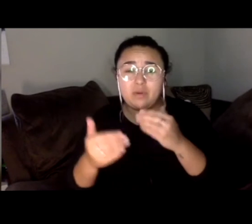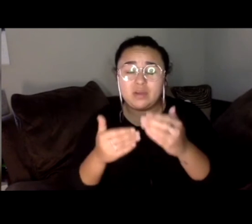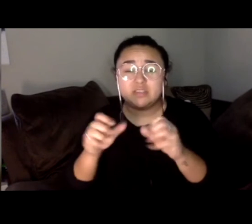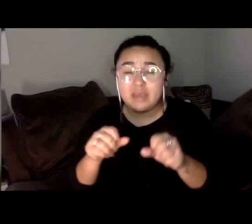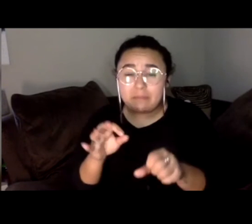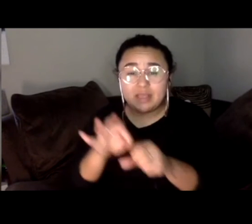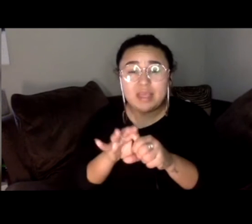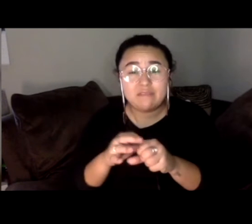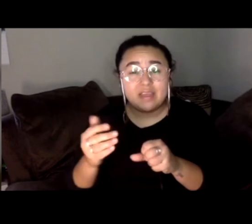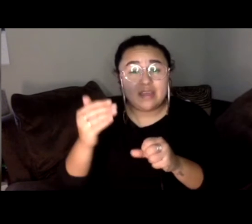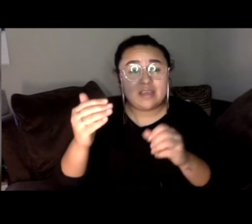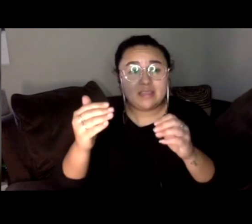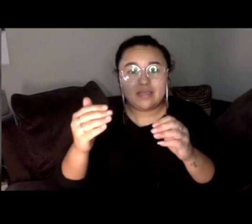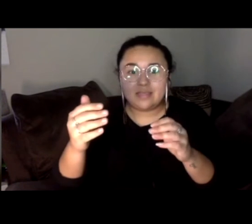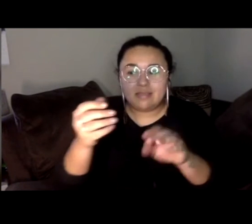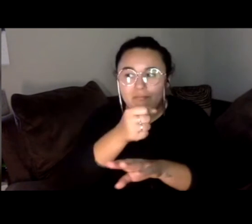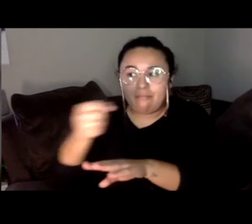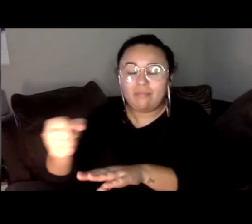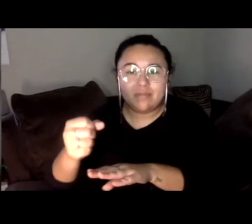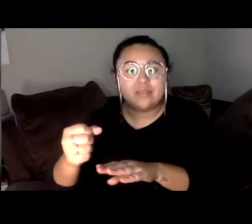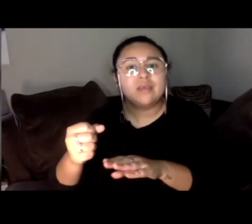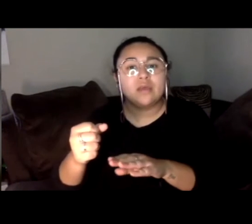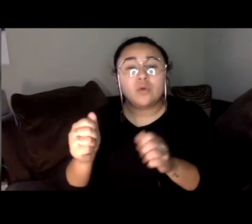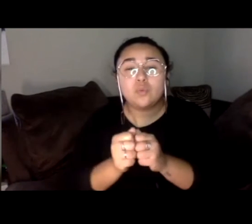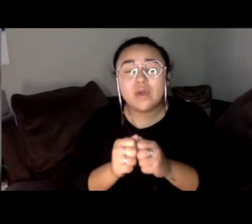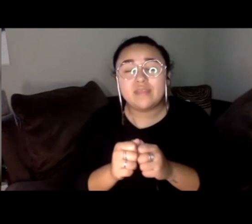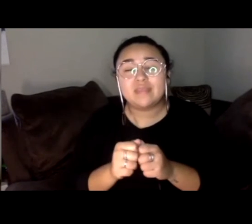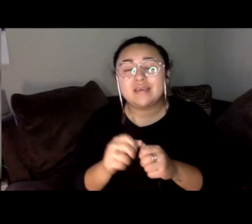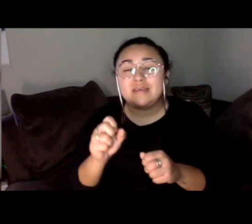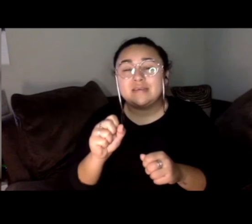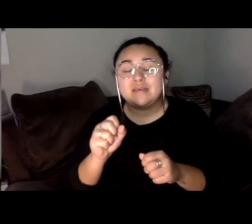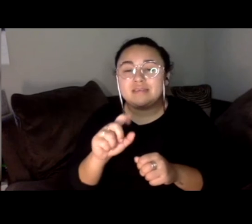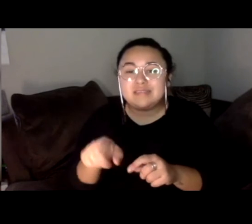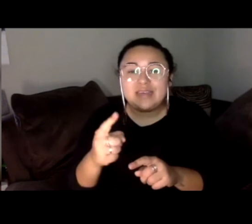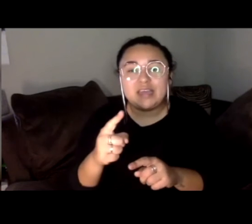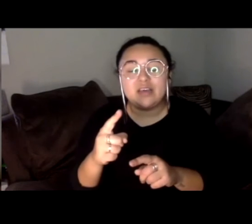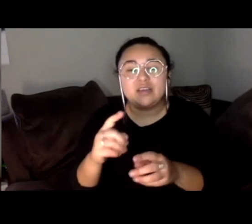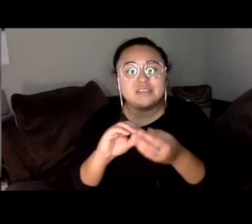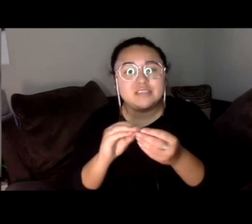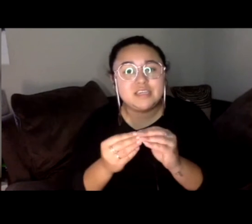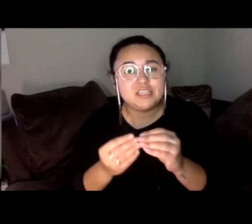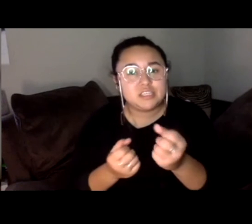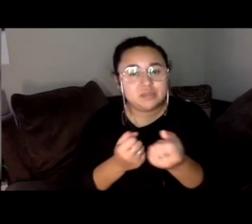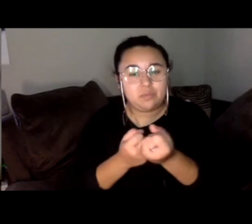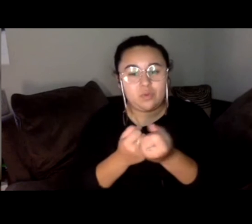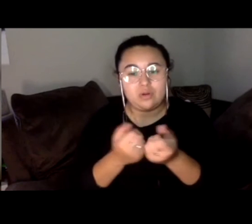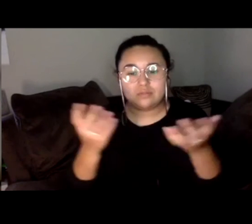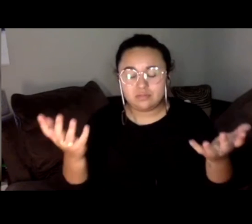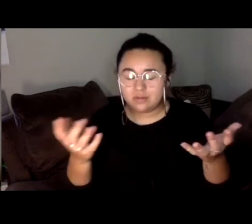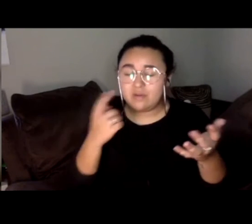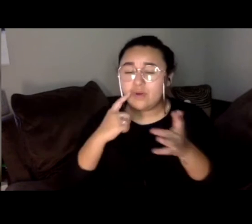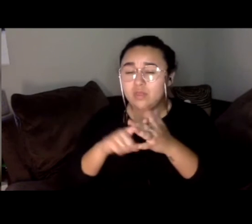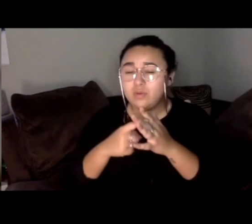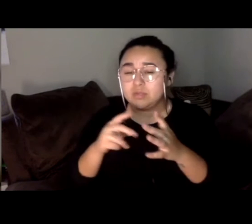governor with us, you know, with single-digit support. So as you know, in the original recall in